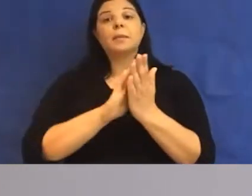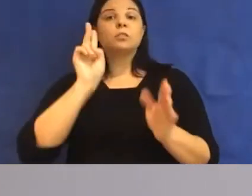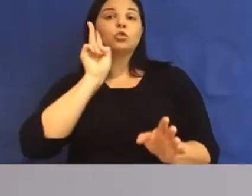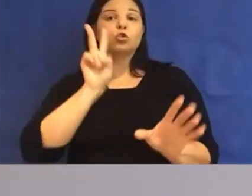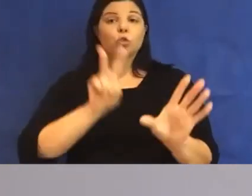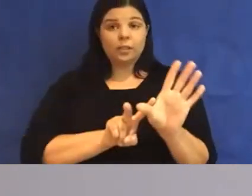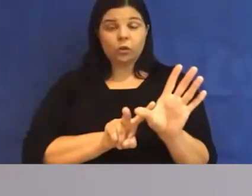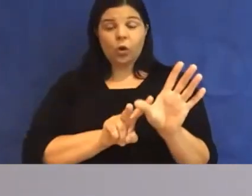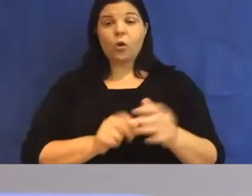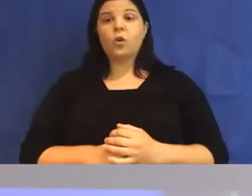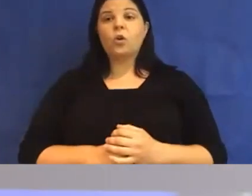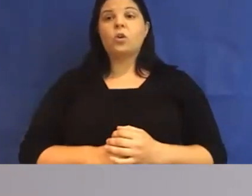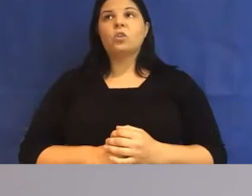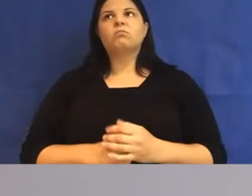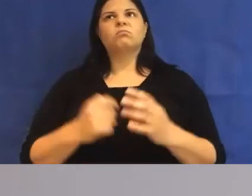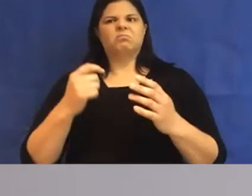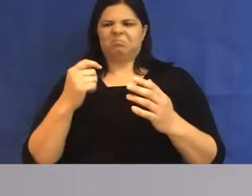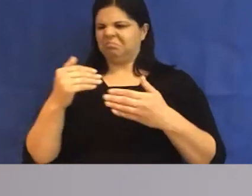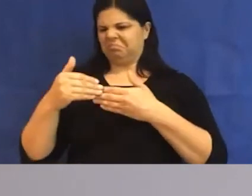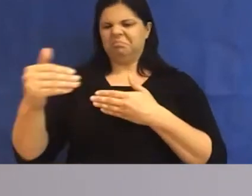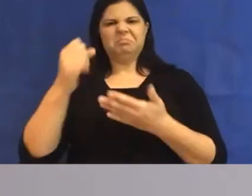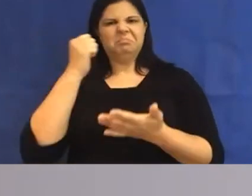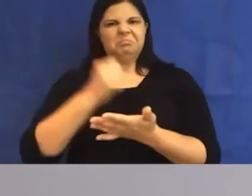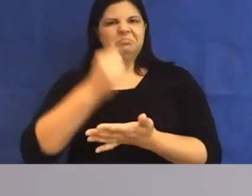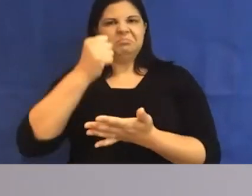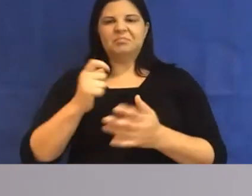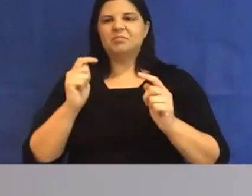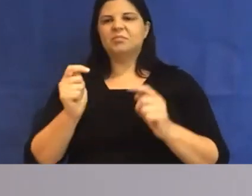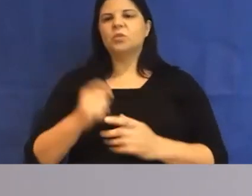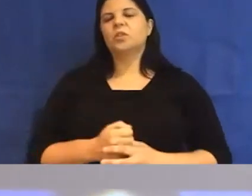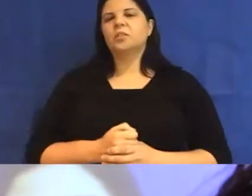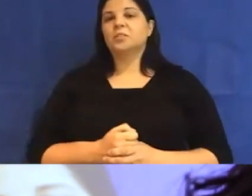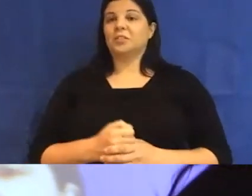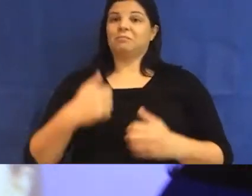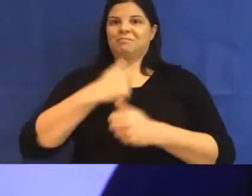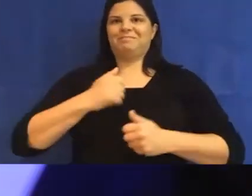conferred hopefully soon after that. Great to have you here, Anastasia.